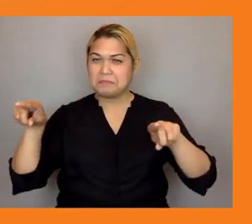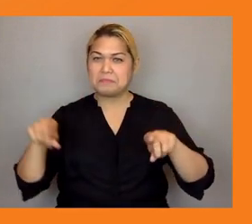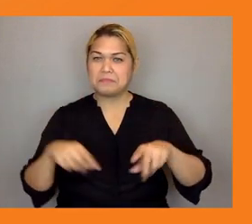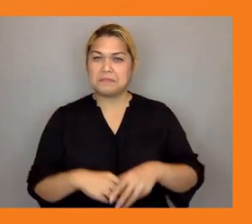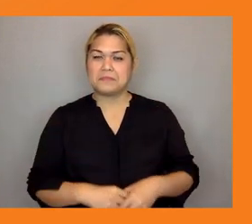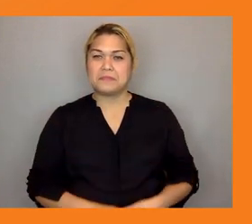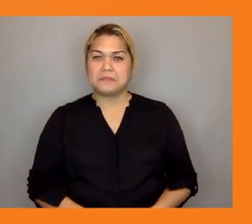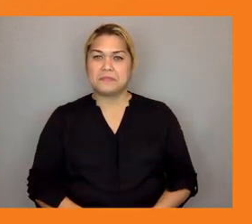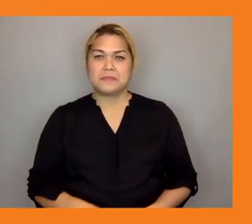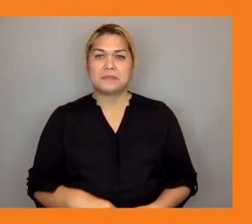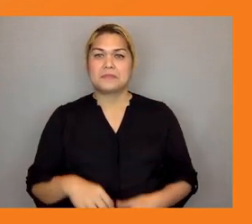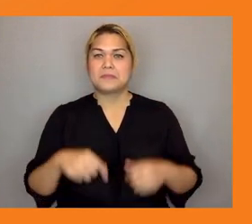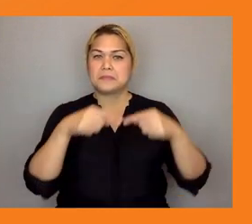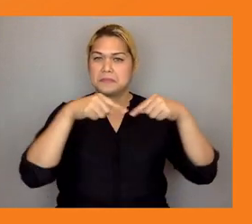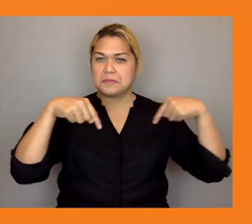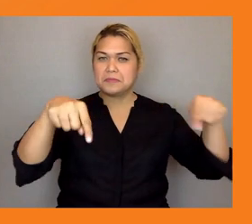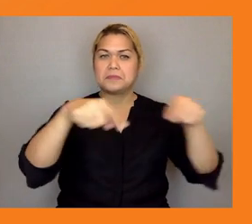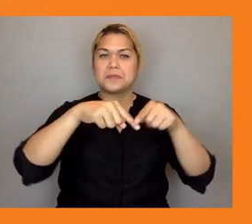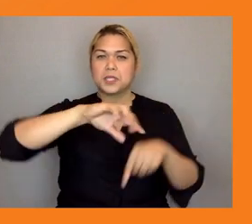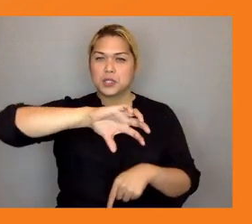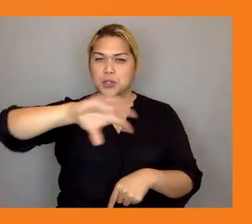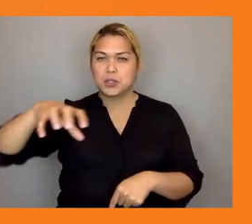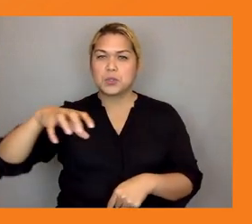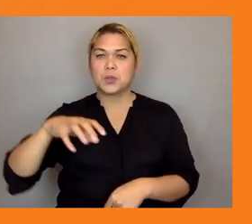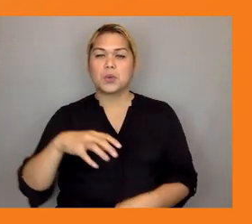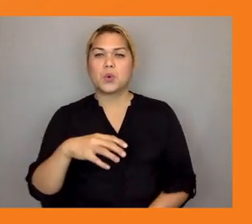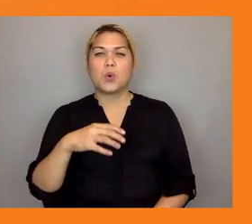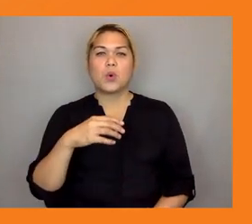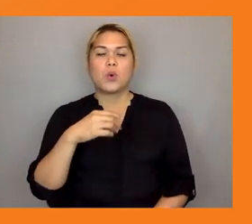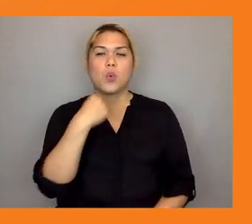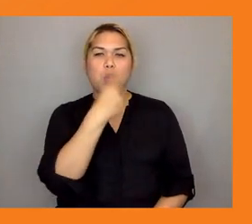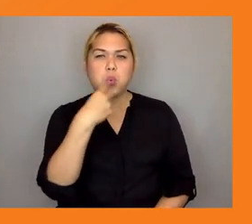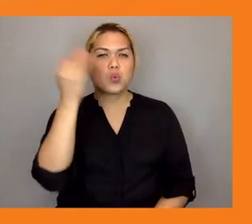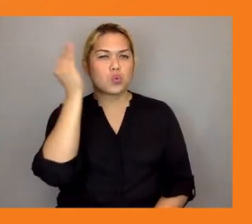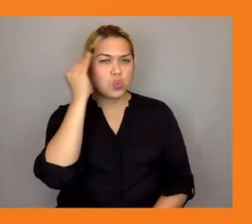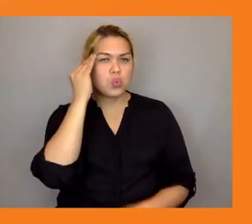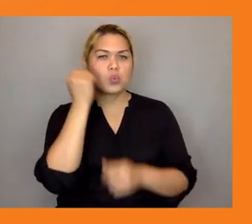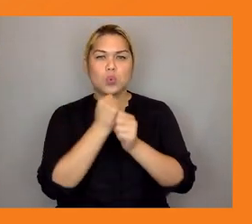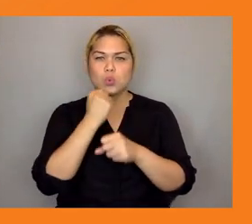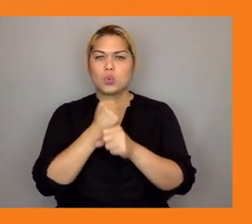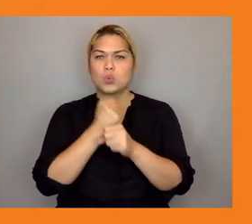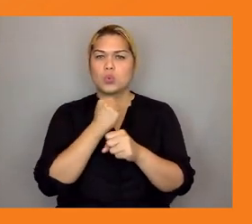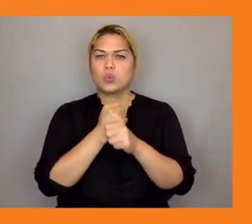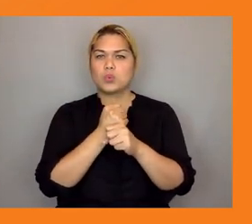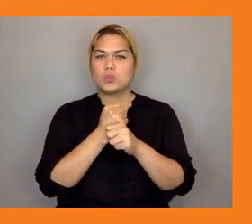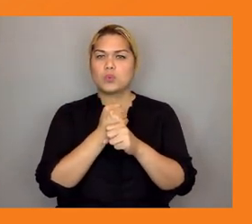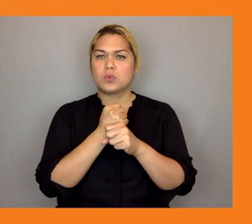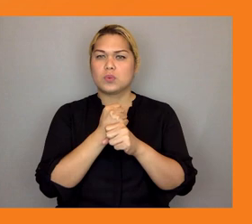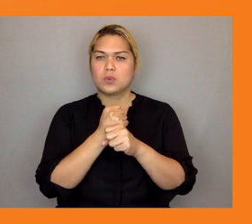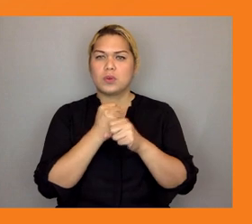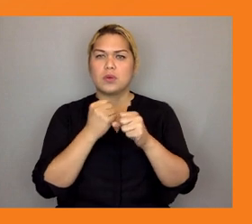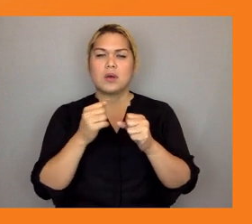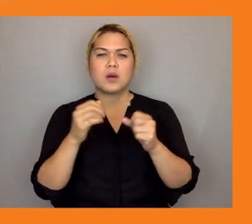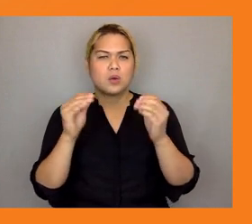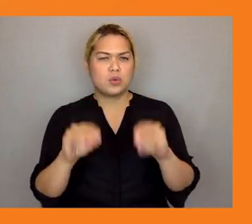or green funds for entrepreneurship among young people as well as skills anticipation efforts for for green